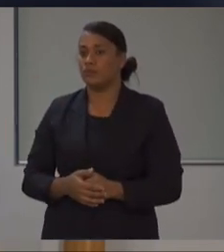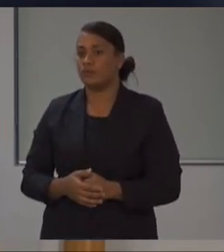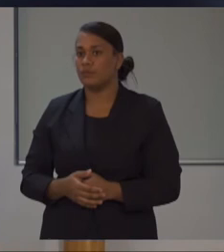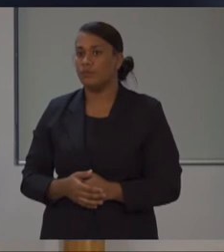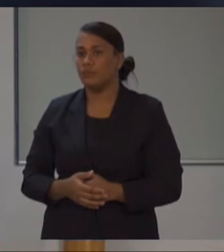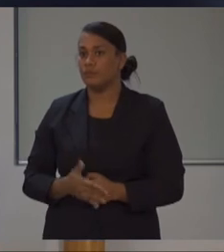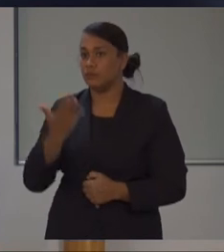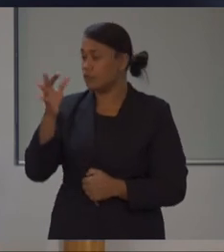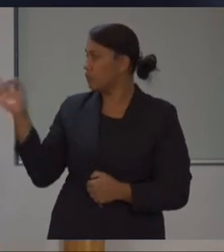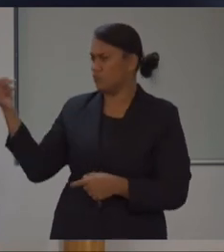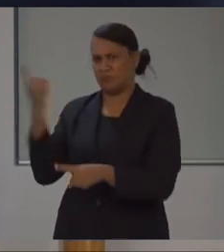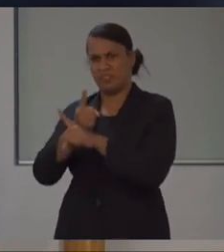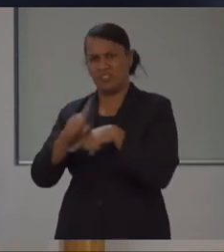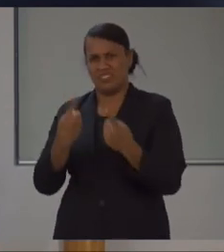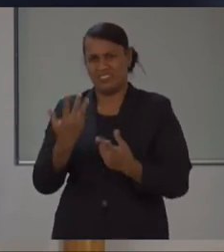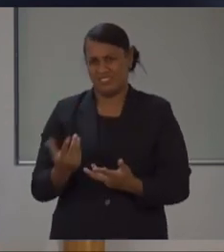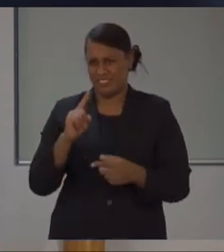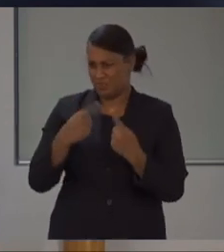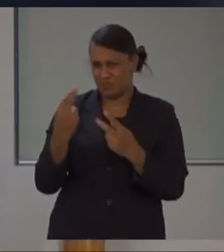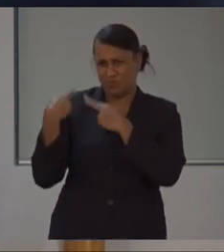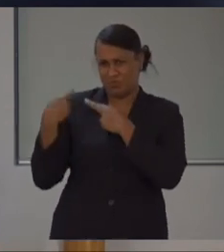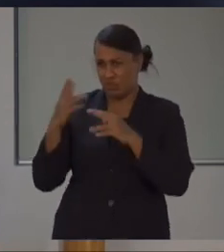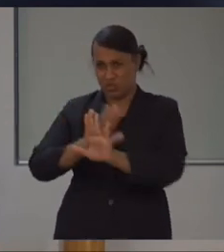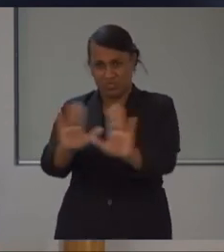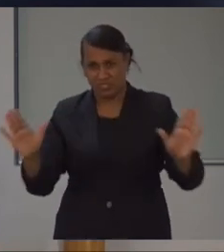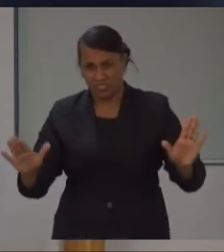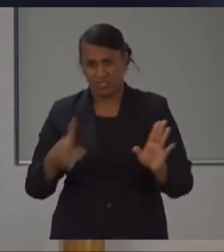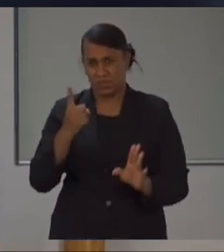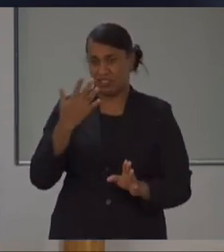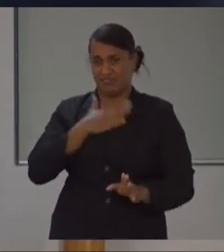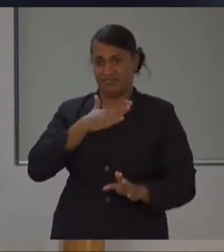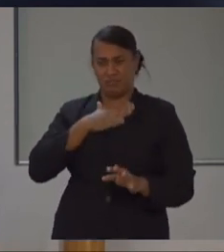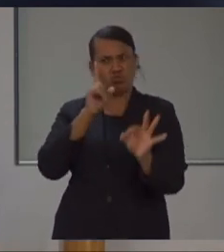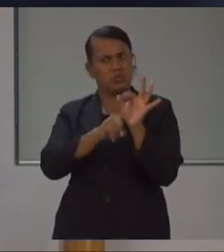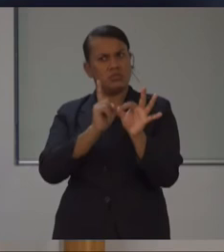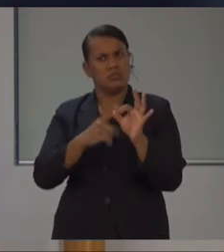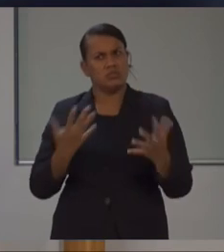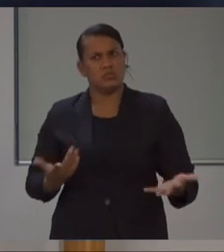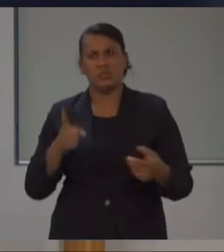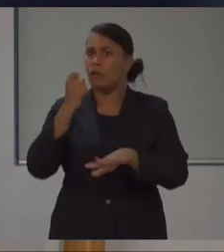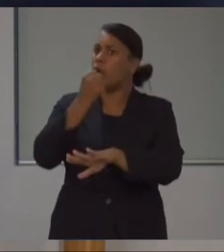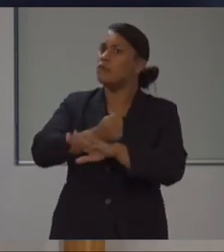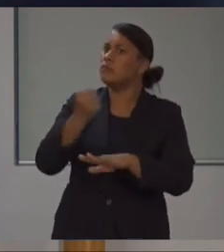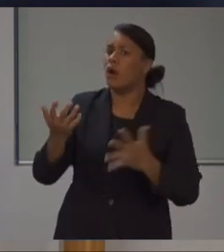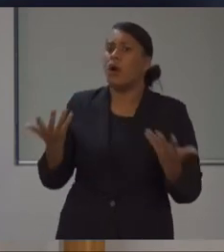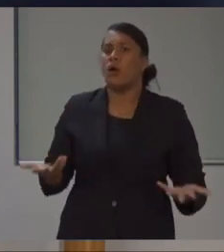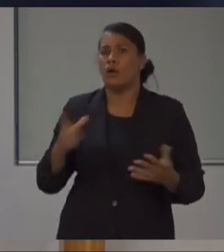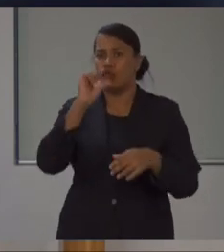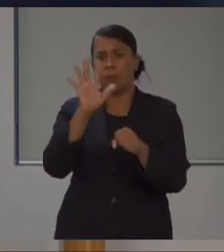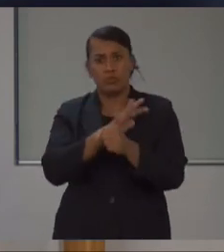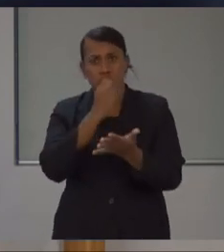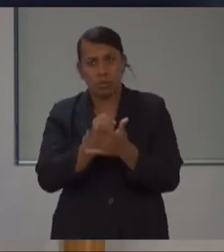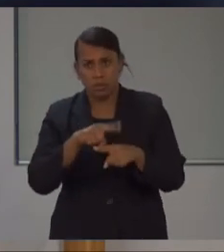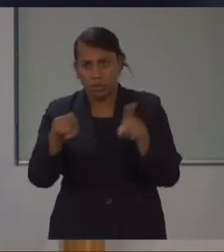playing their part. My question is what would be the breaking point for the government particularly to reinforce some of